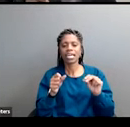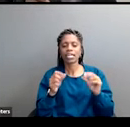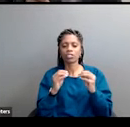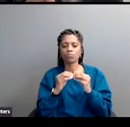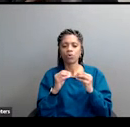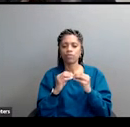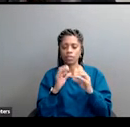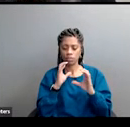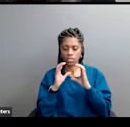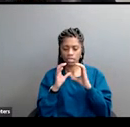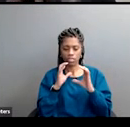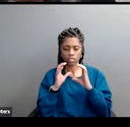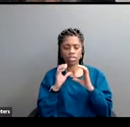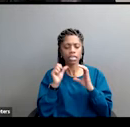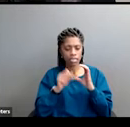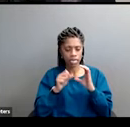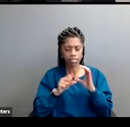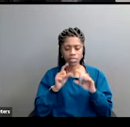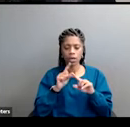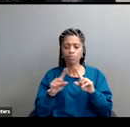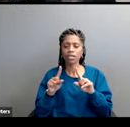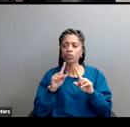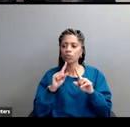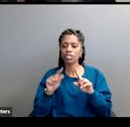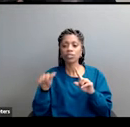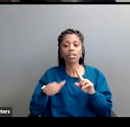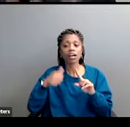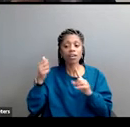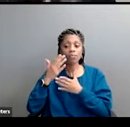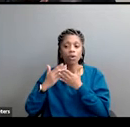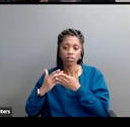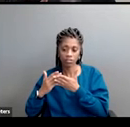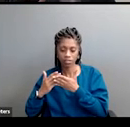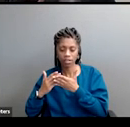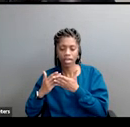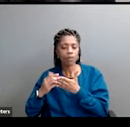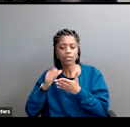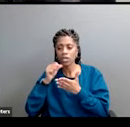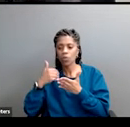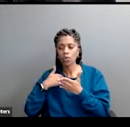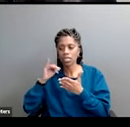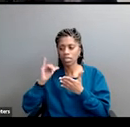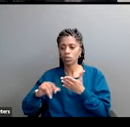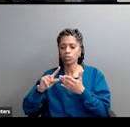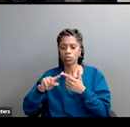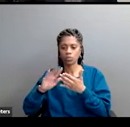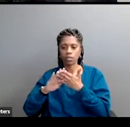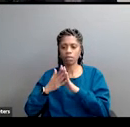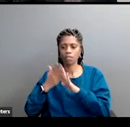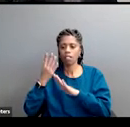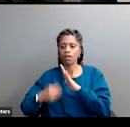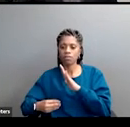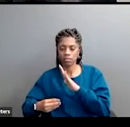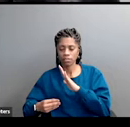strategy that the underpinnings of it are too easy to lose sight of so i'm really going to talk about this